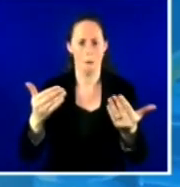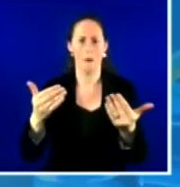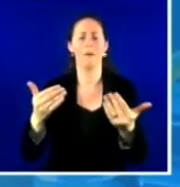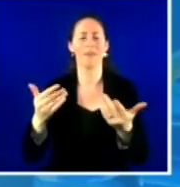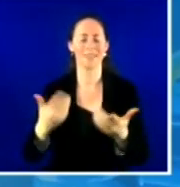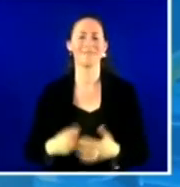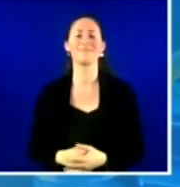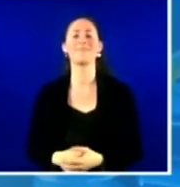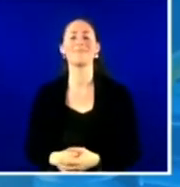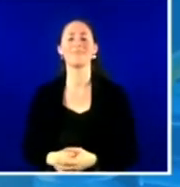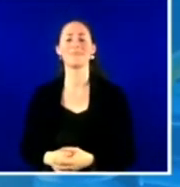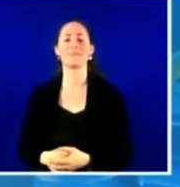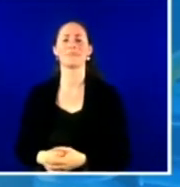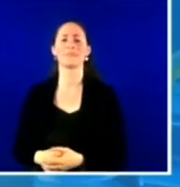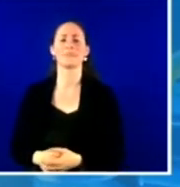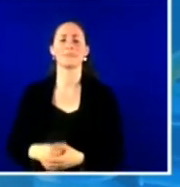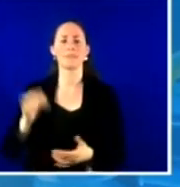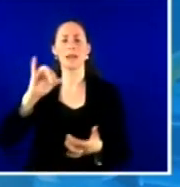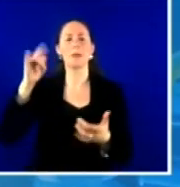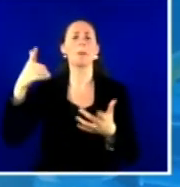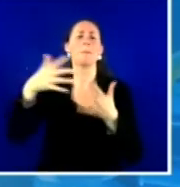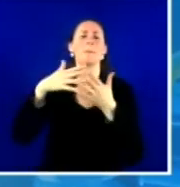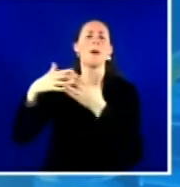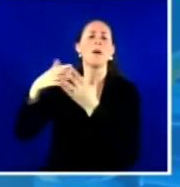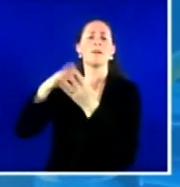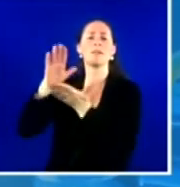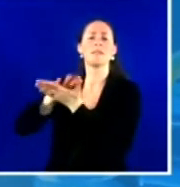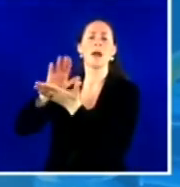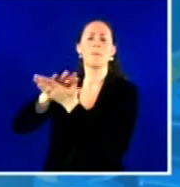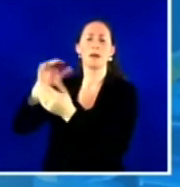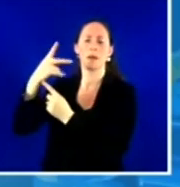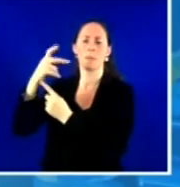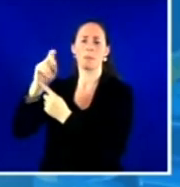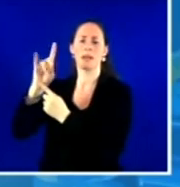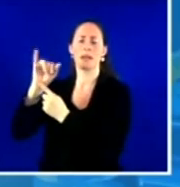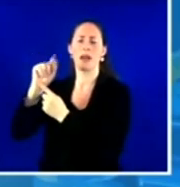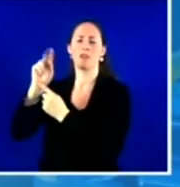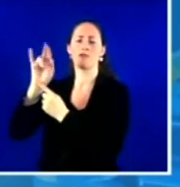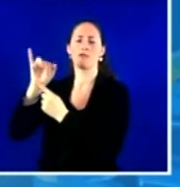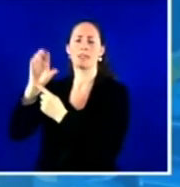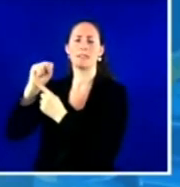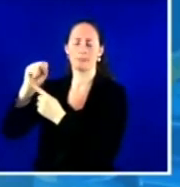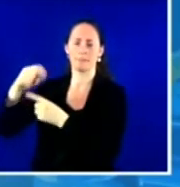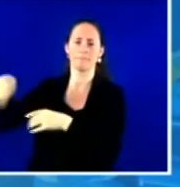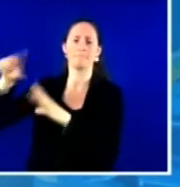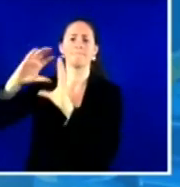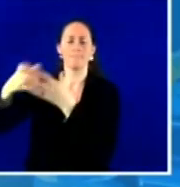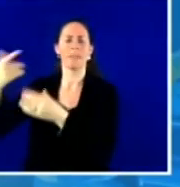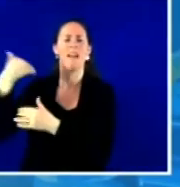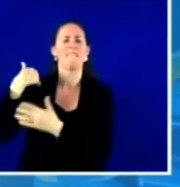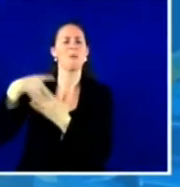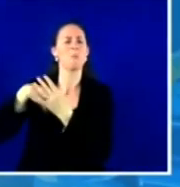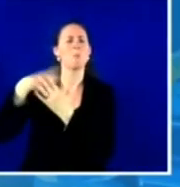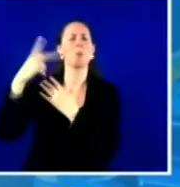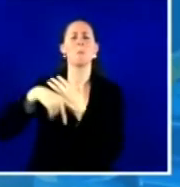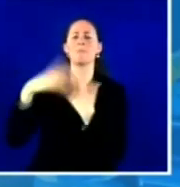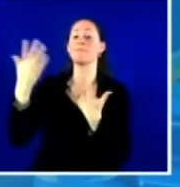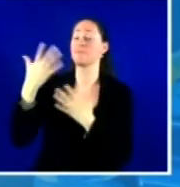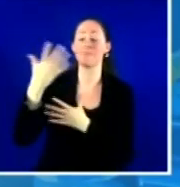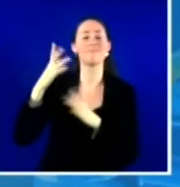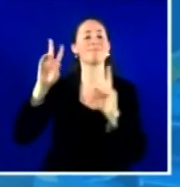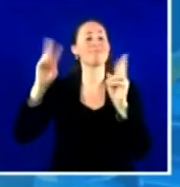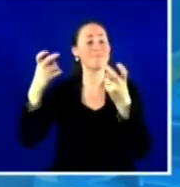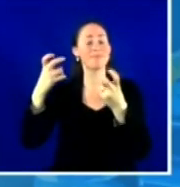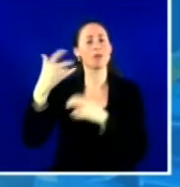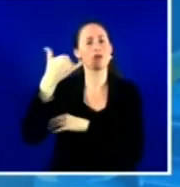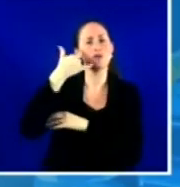of Pediatrics has a campaign called call your pediatrician for parents. Um, we've got fun PSAs and, and social media tags